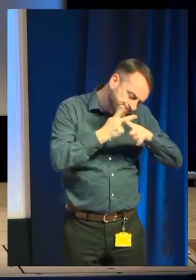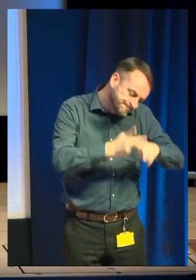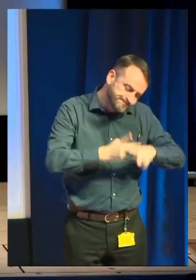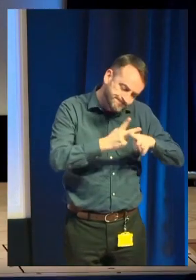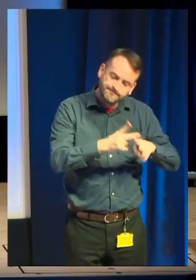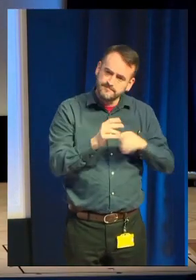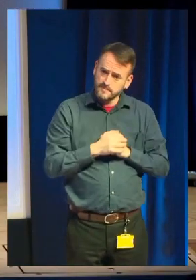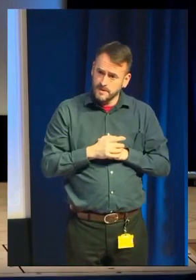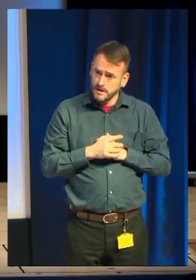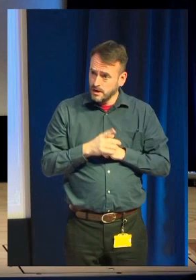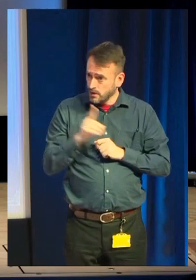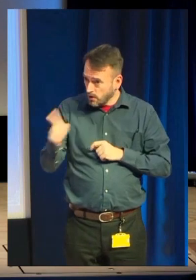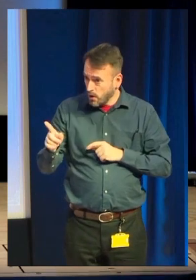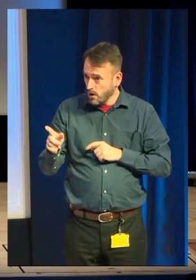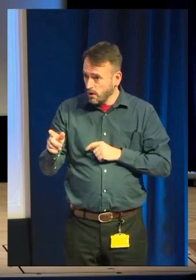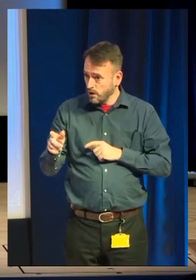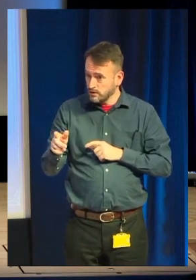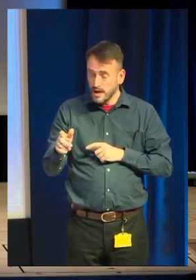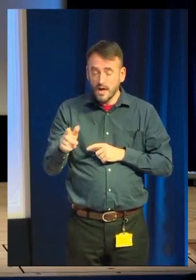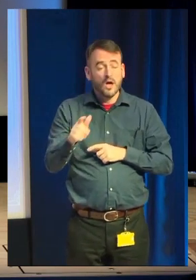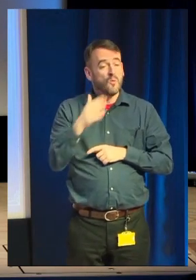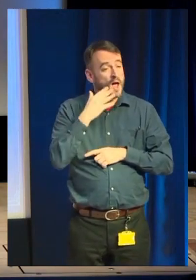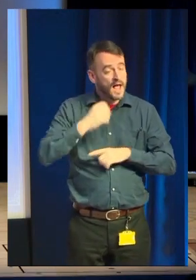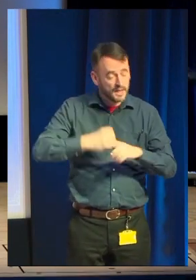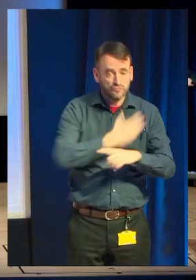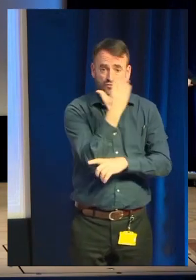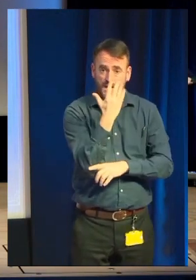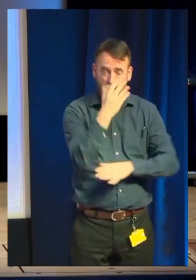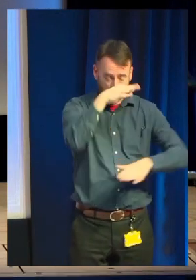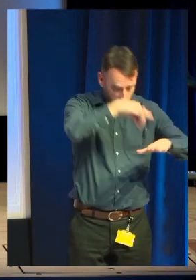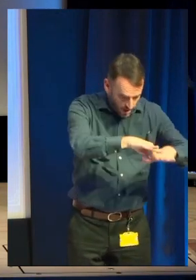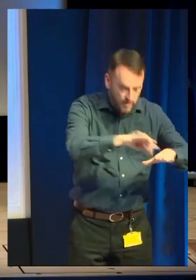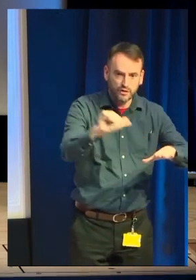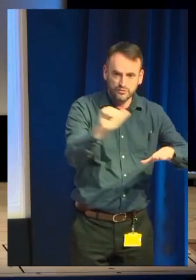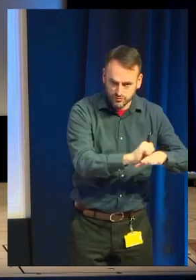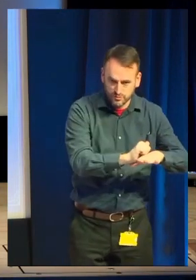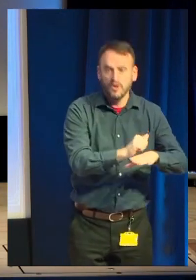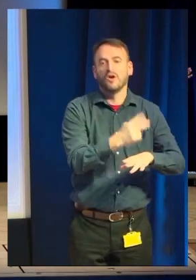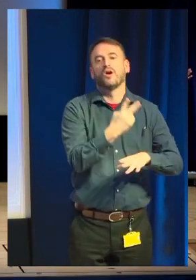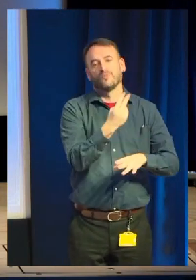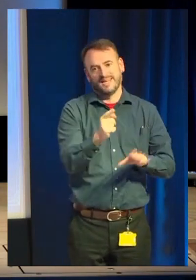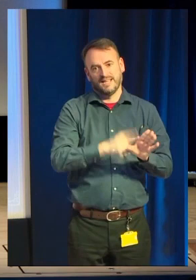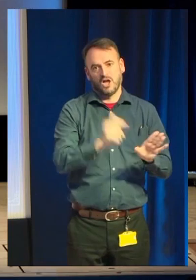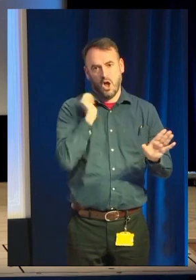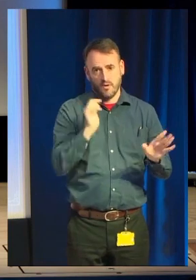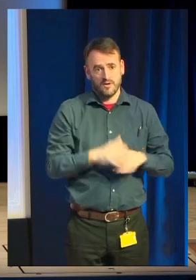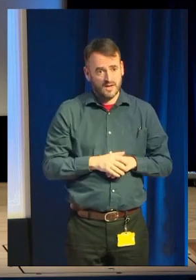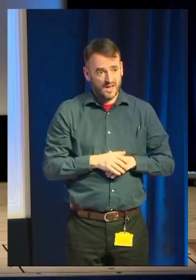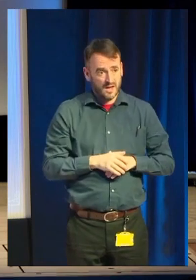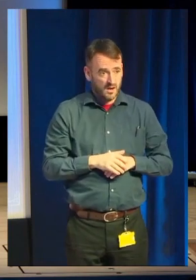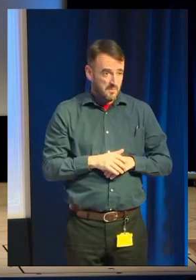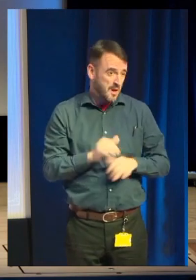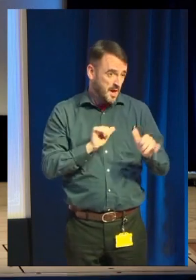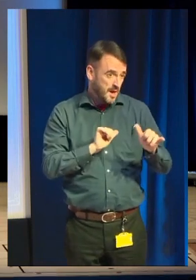best time to plant a tree is 20 years ago. And the second best time is today. We're going to have some practical advice today about what to